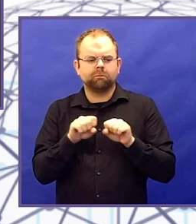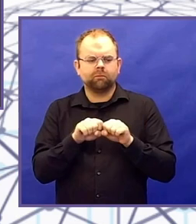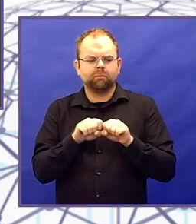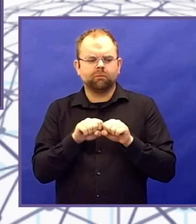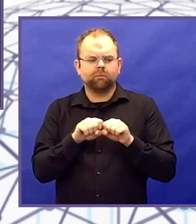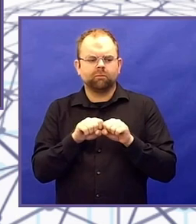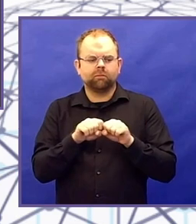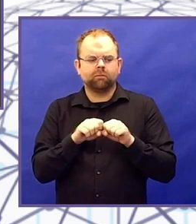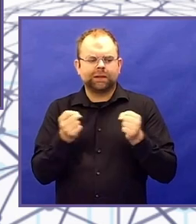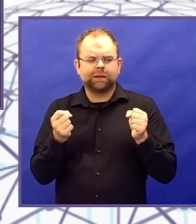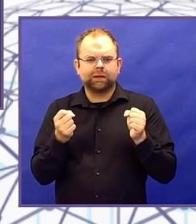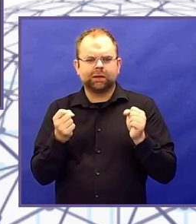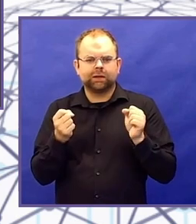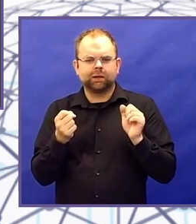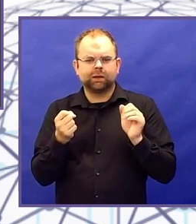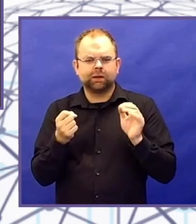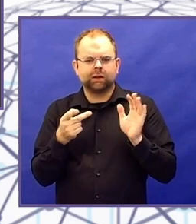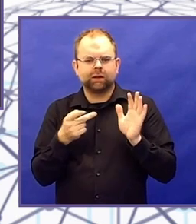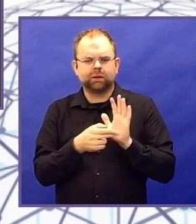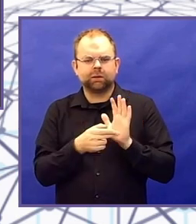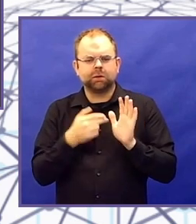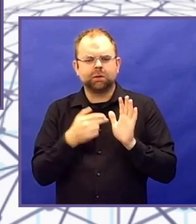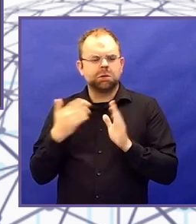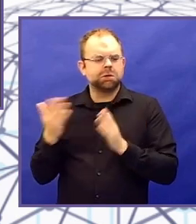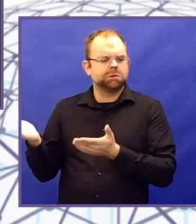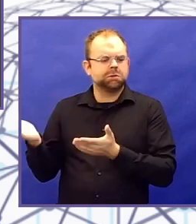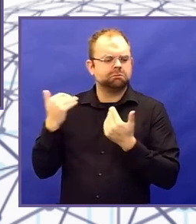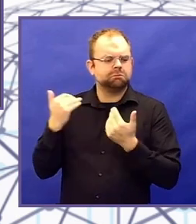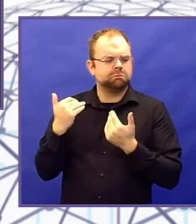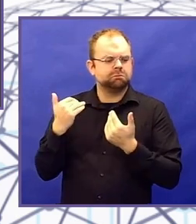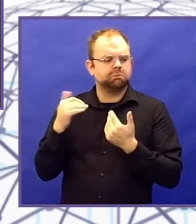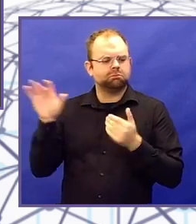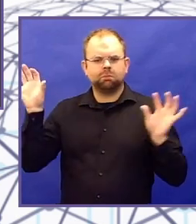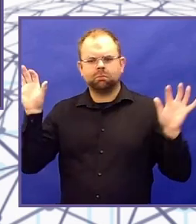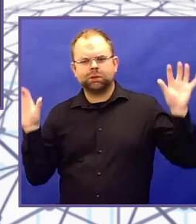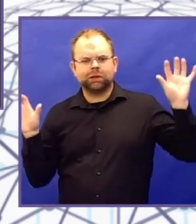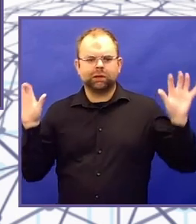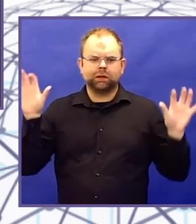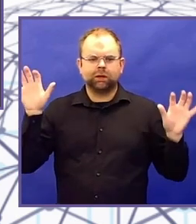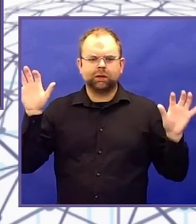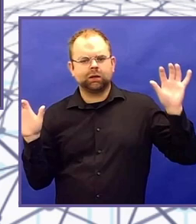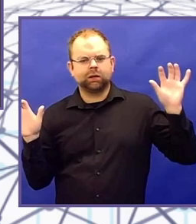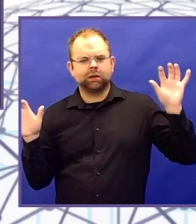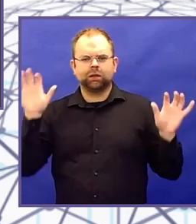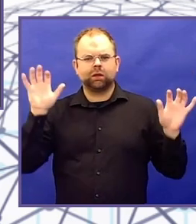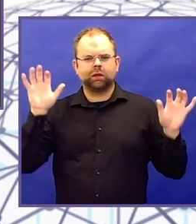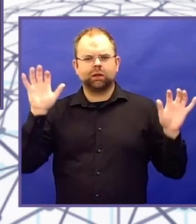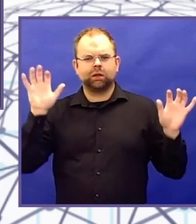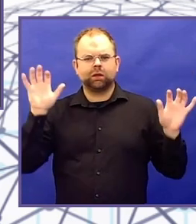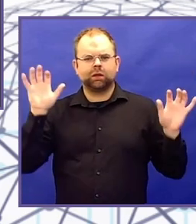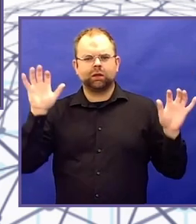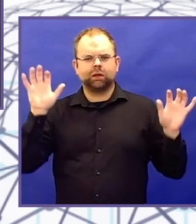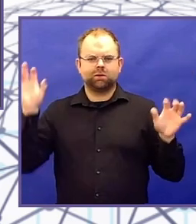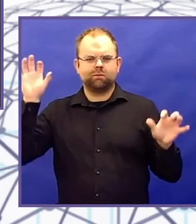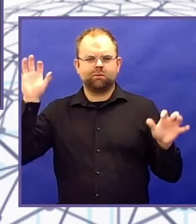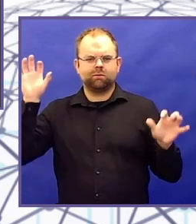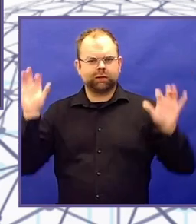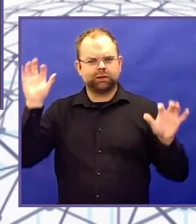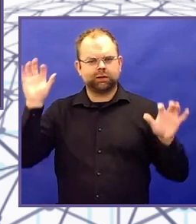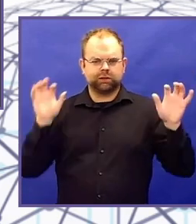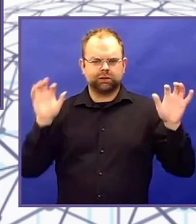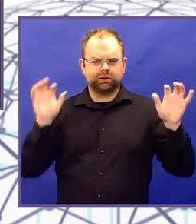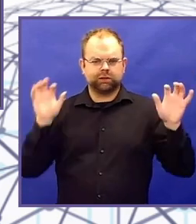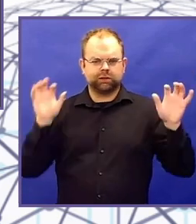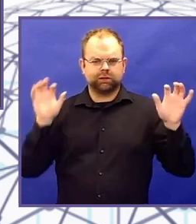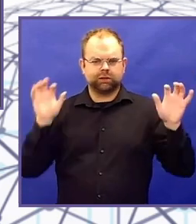Yogi, what do you know about captioning? Do you know anything about captioning? No, he doesn't know anything about captioning. He